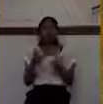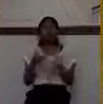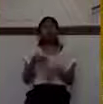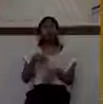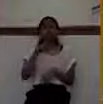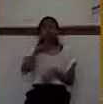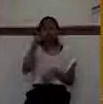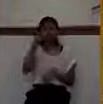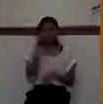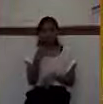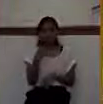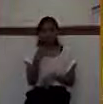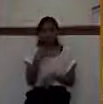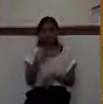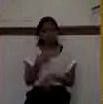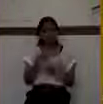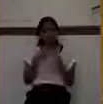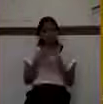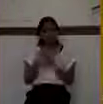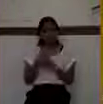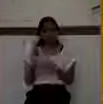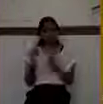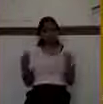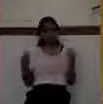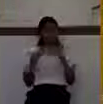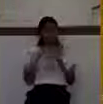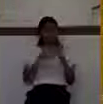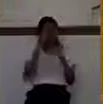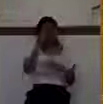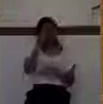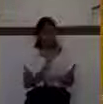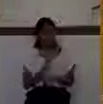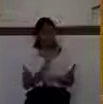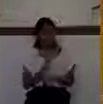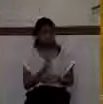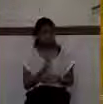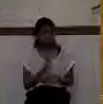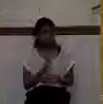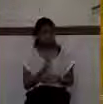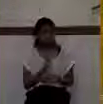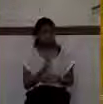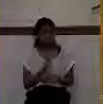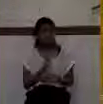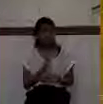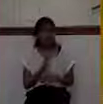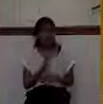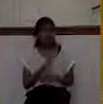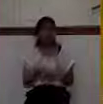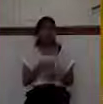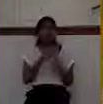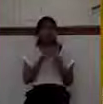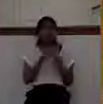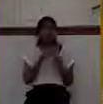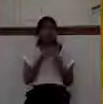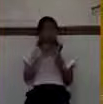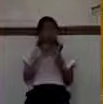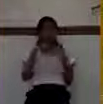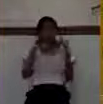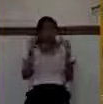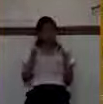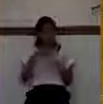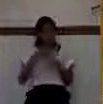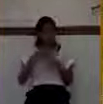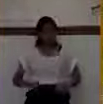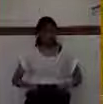or do we love, I should say, do we love anyone or anything more than God? And do we have these idols in our life?